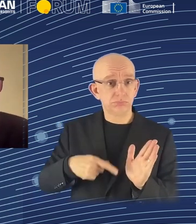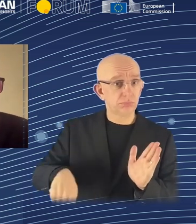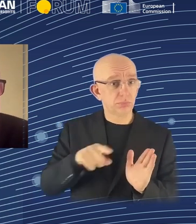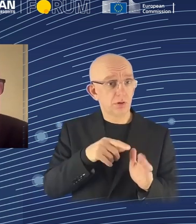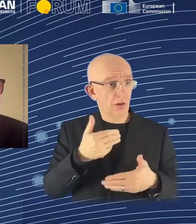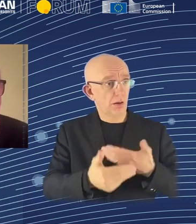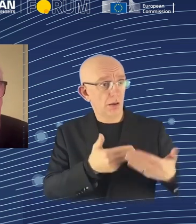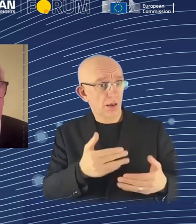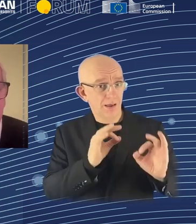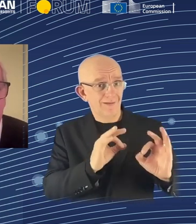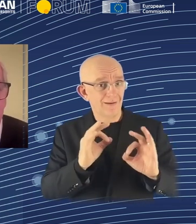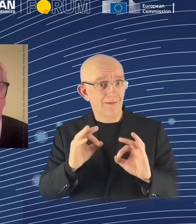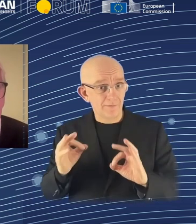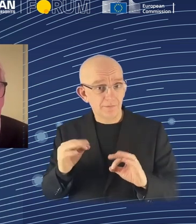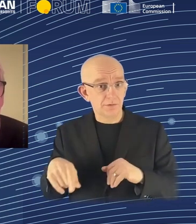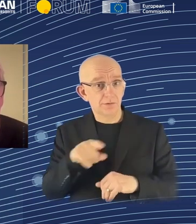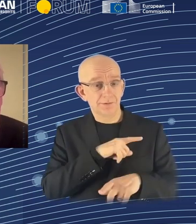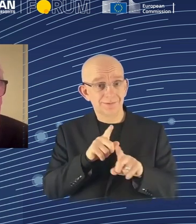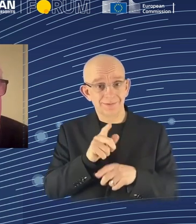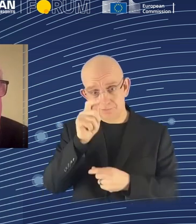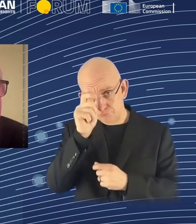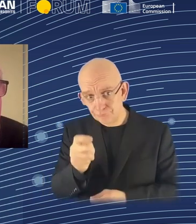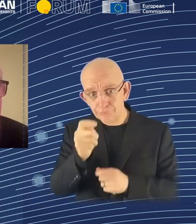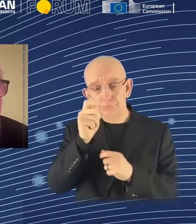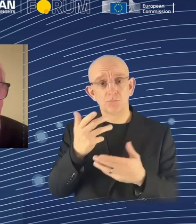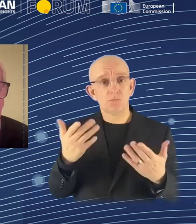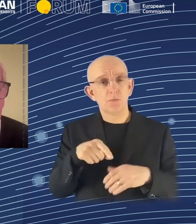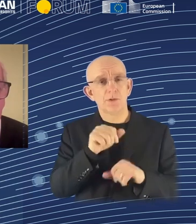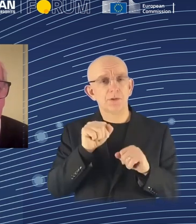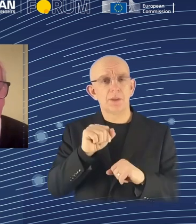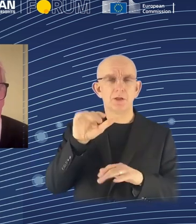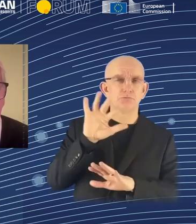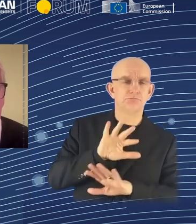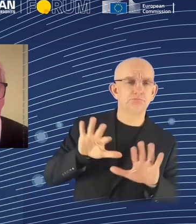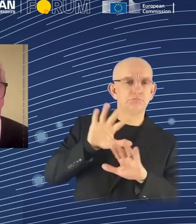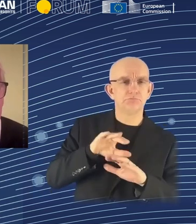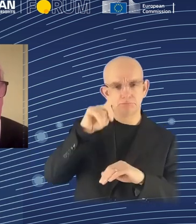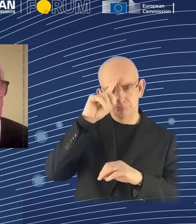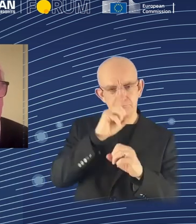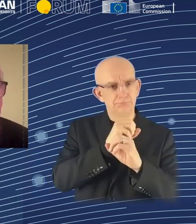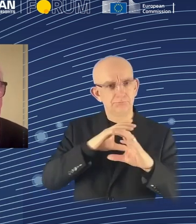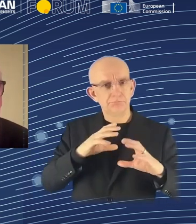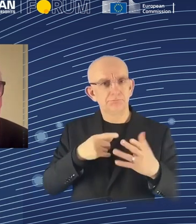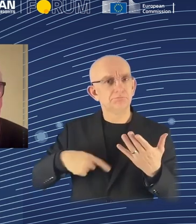and the plectrum touch the lyre without a hand to guide them, chief workmen would not want servants.